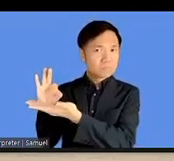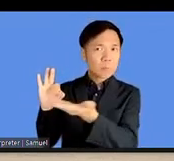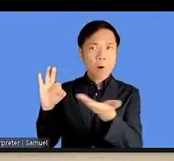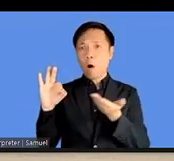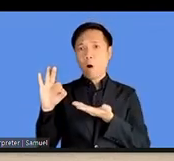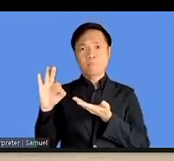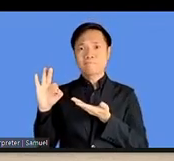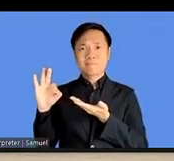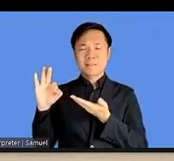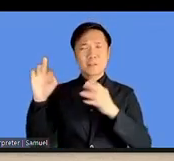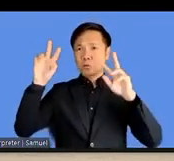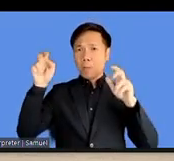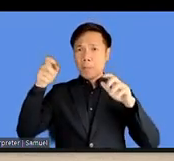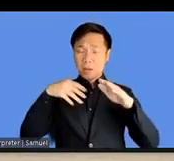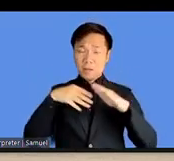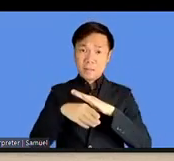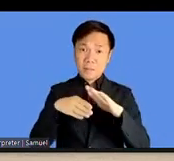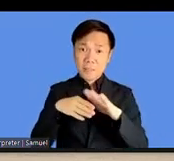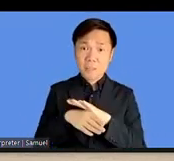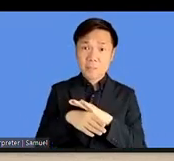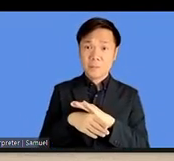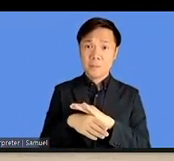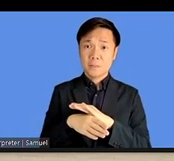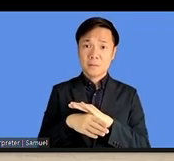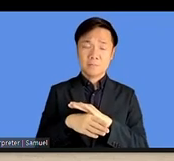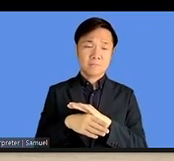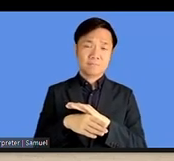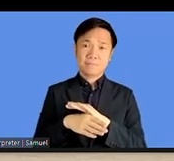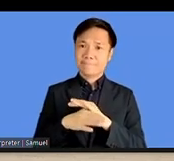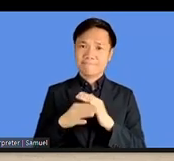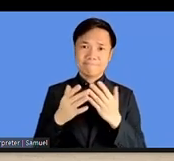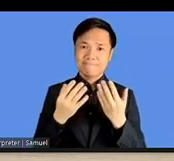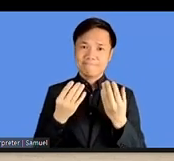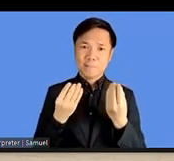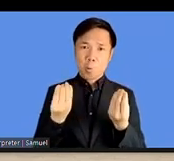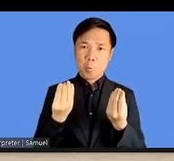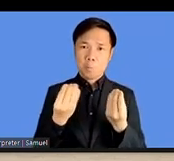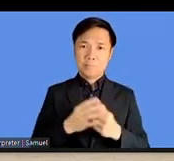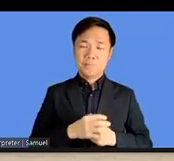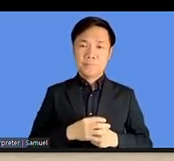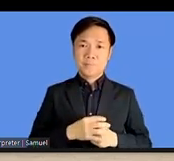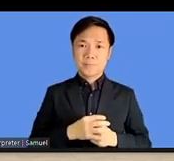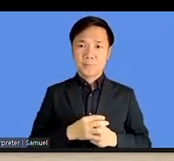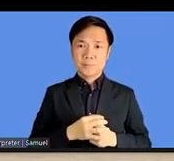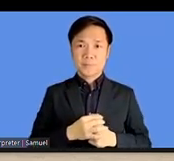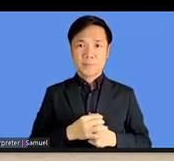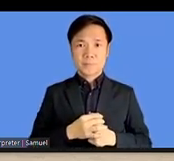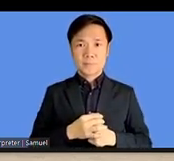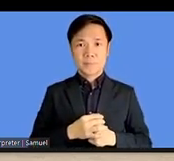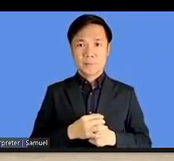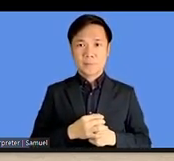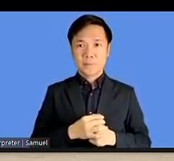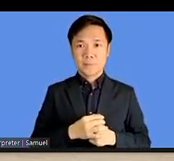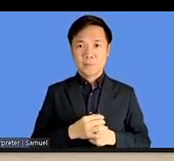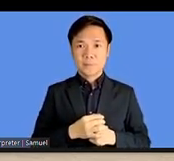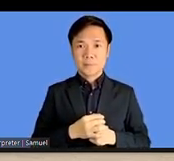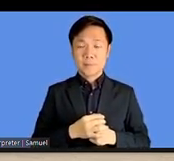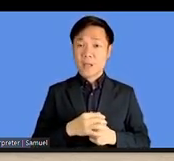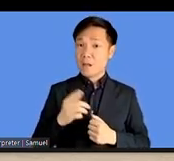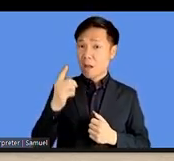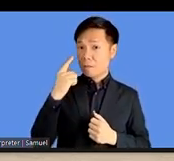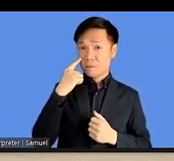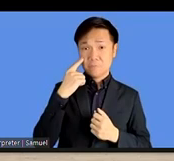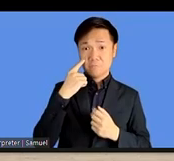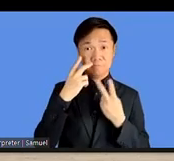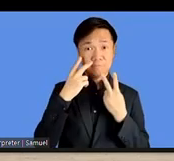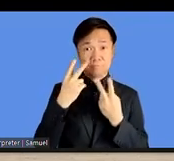accessibility are really being grasped. Uh, I don't see that beyond what I would